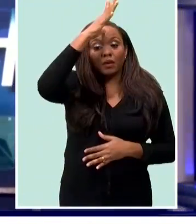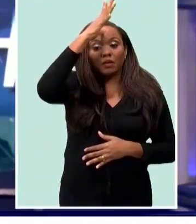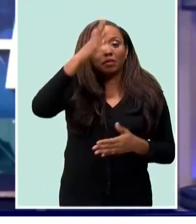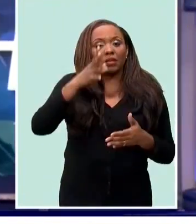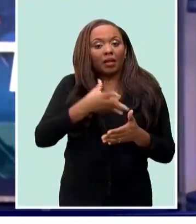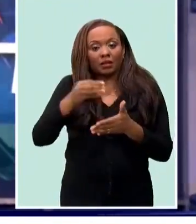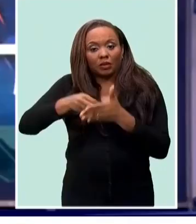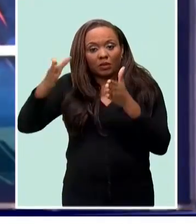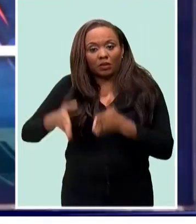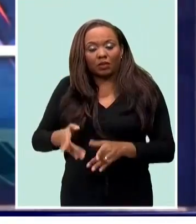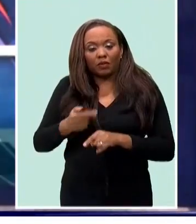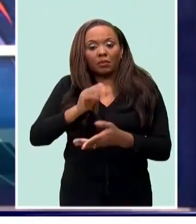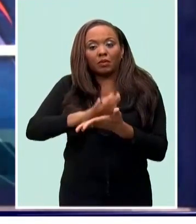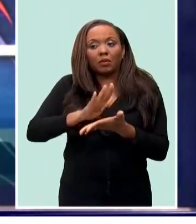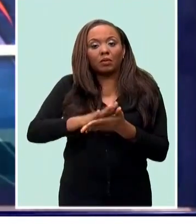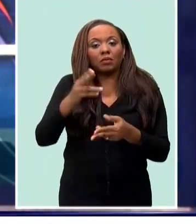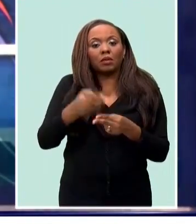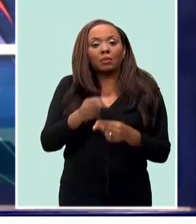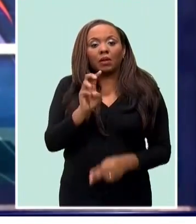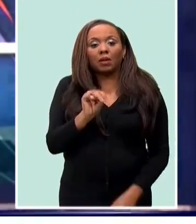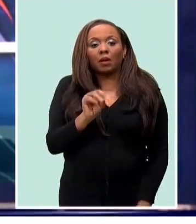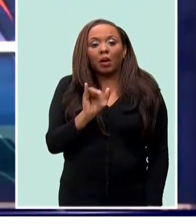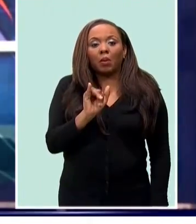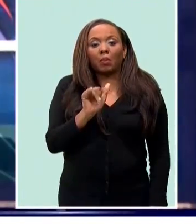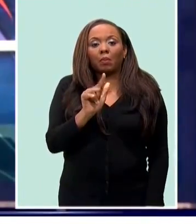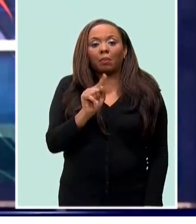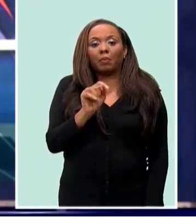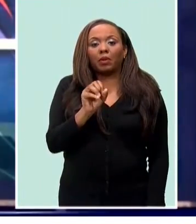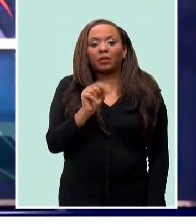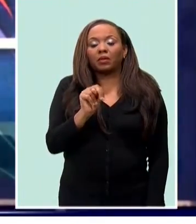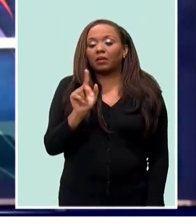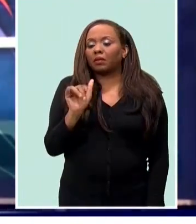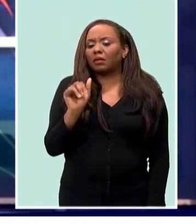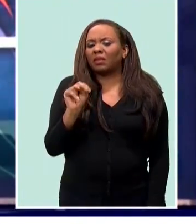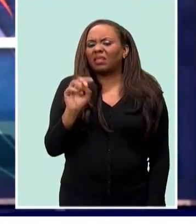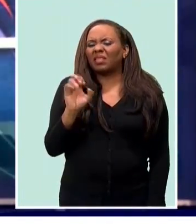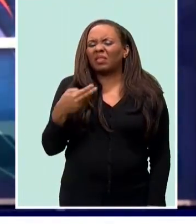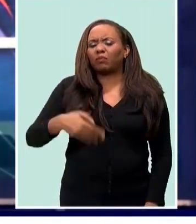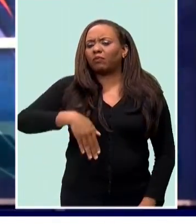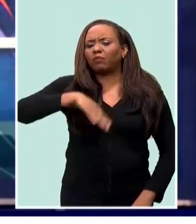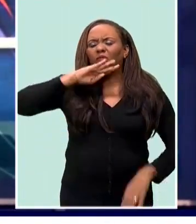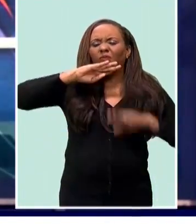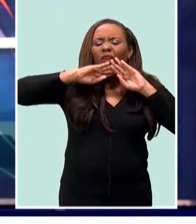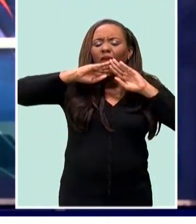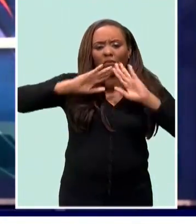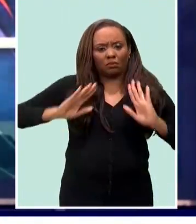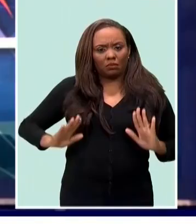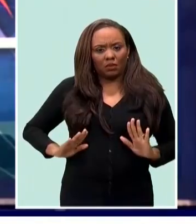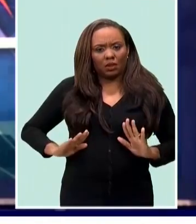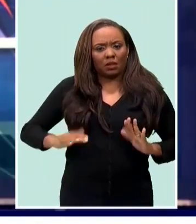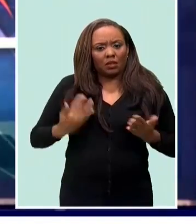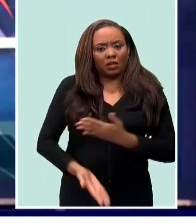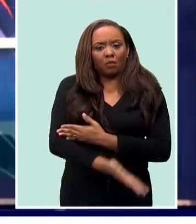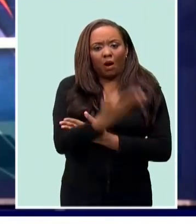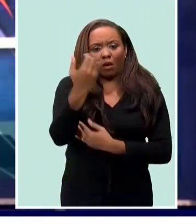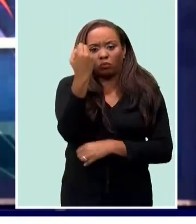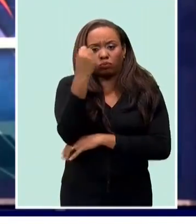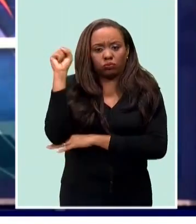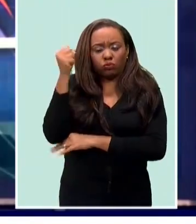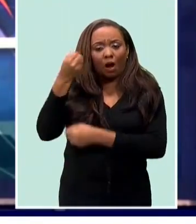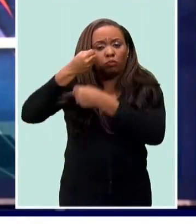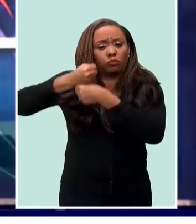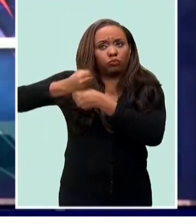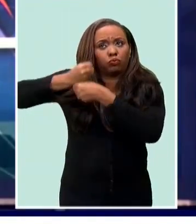and students of the Milton Lynch Primary School are fed up with the conditions there. This morning, they vented their concerns while protesting with